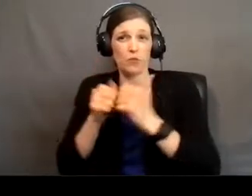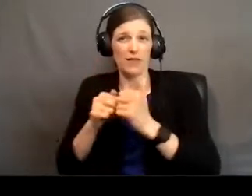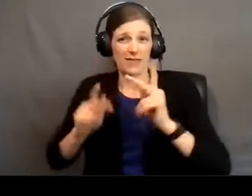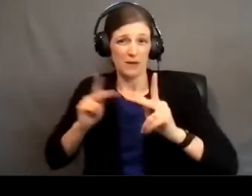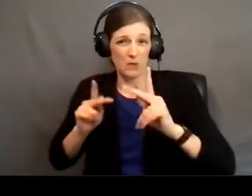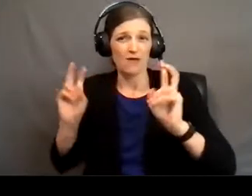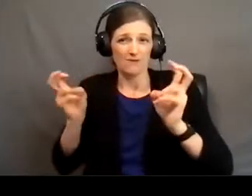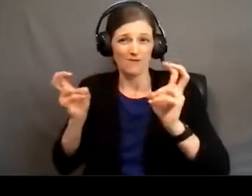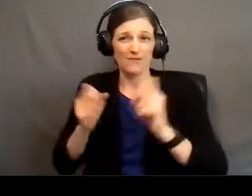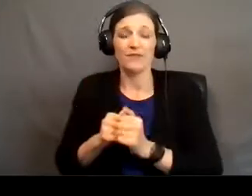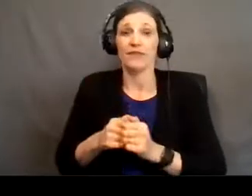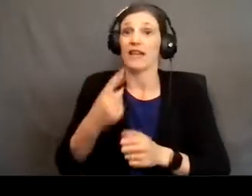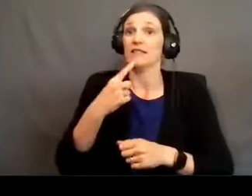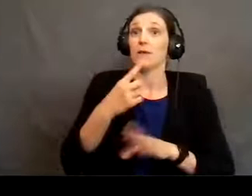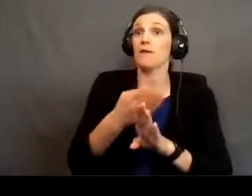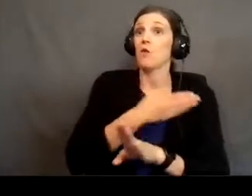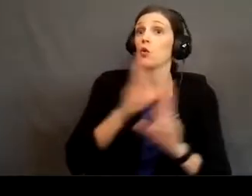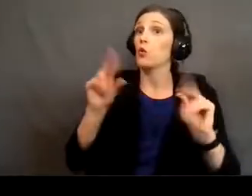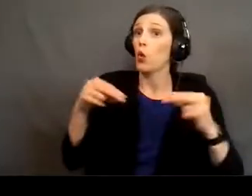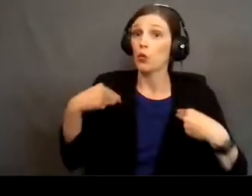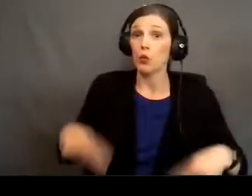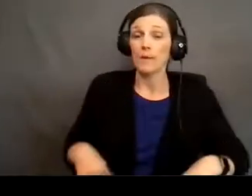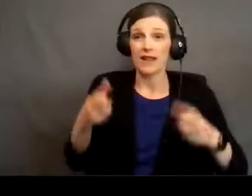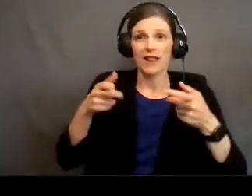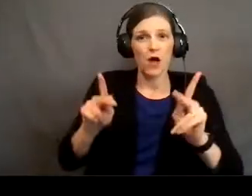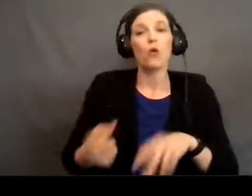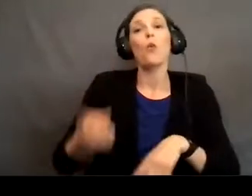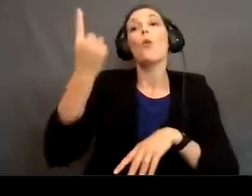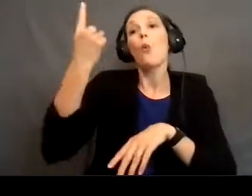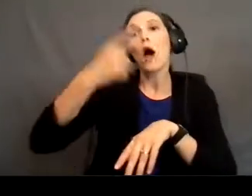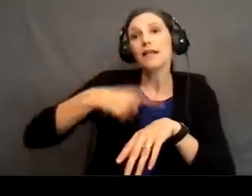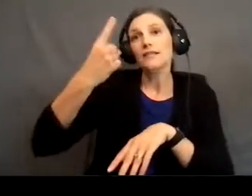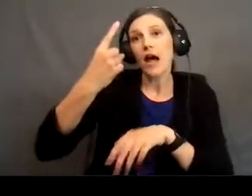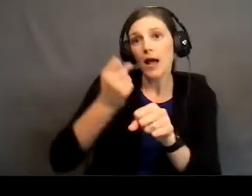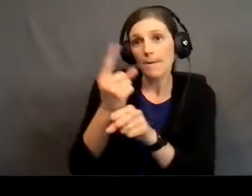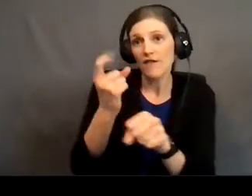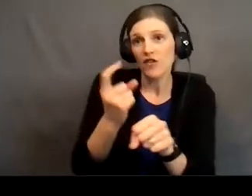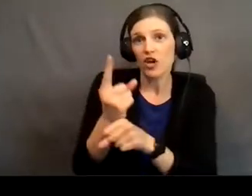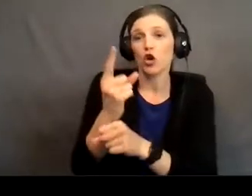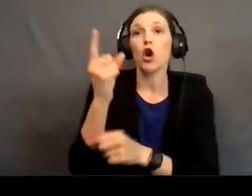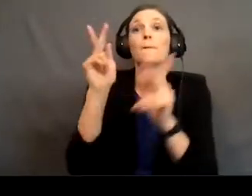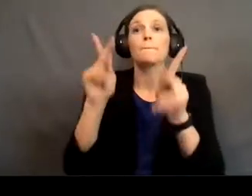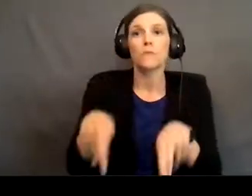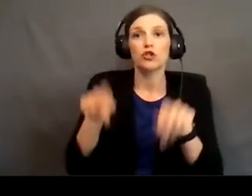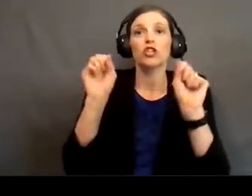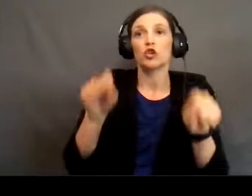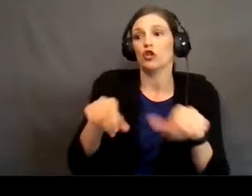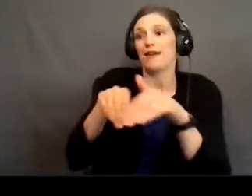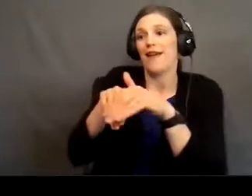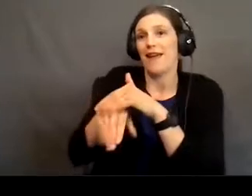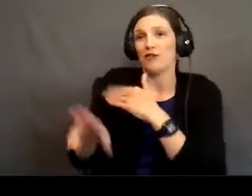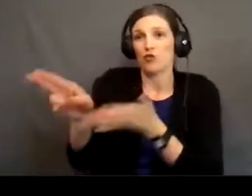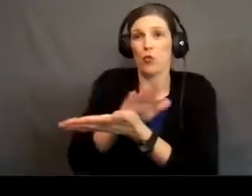And I said earlier, no human was allowed there. There was one time a year when someone could actually go into the holy of holies.